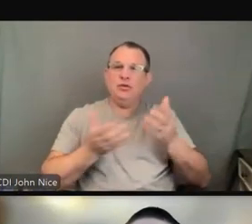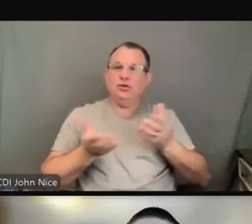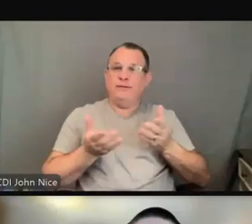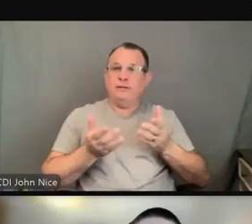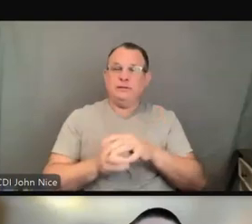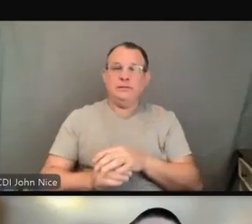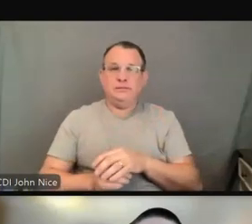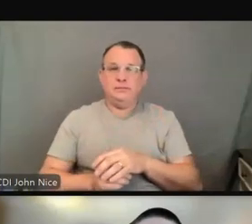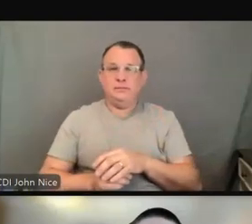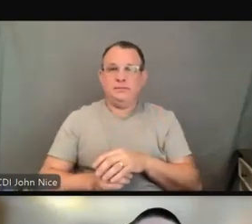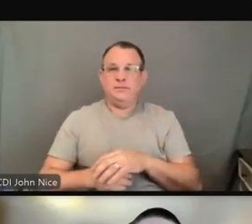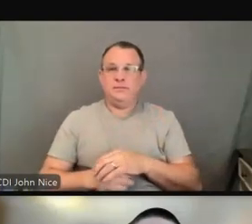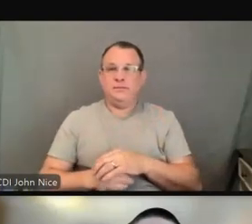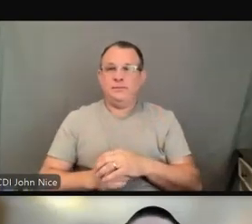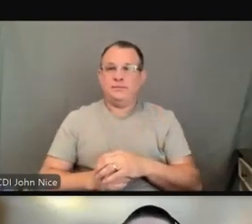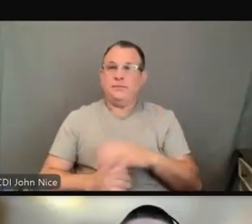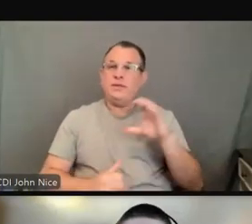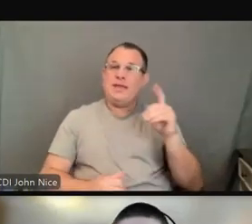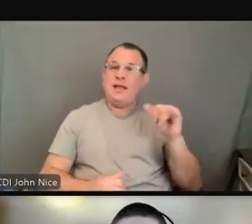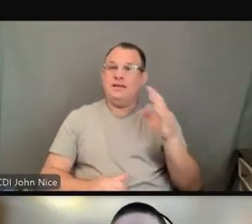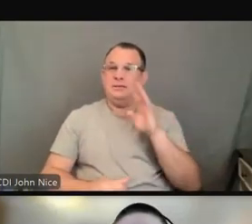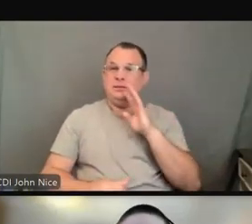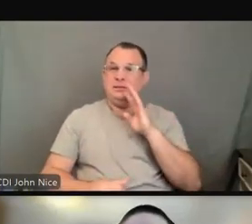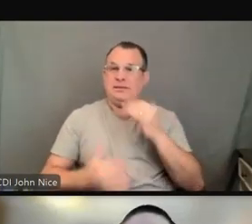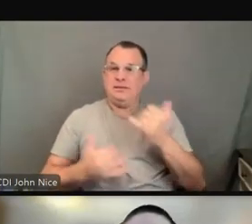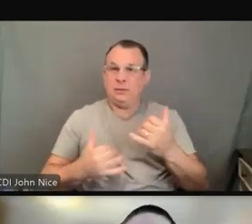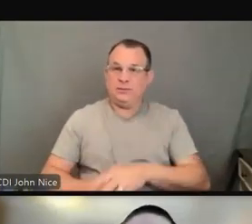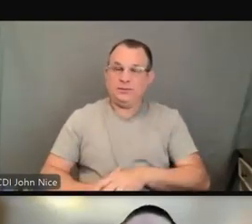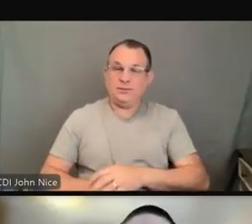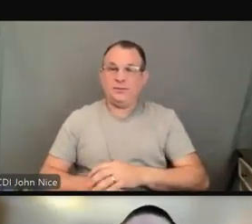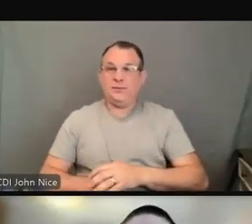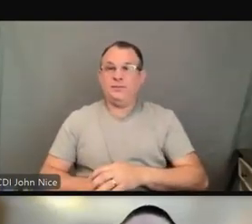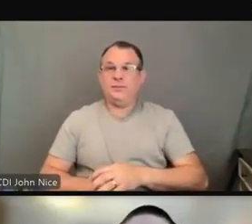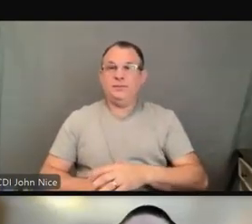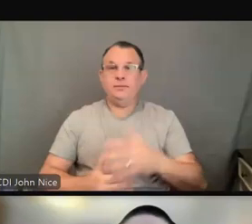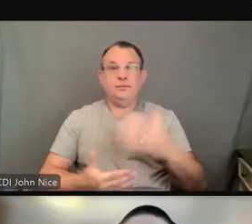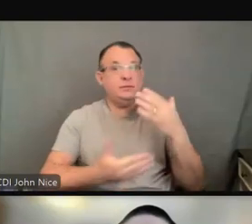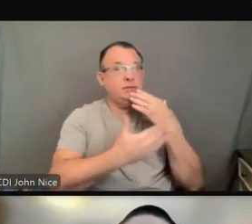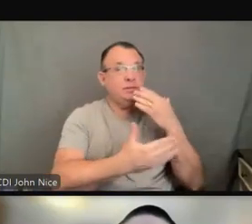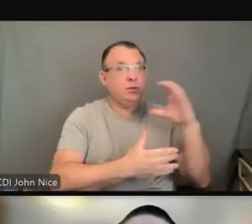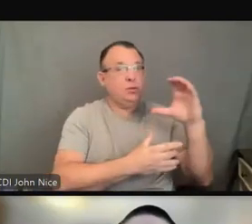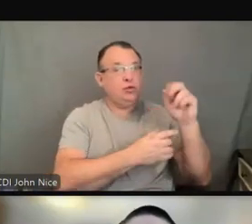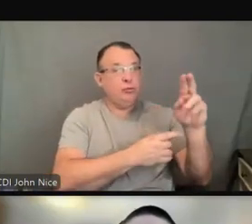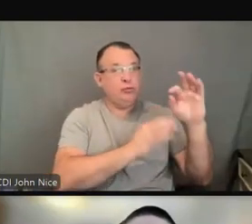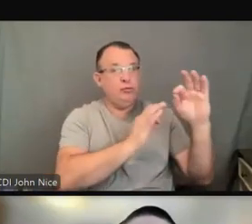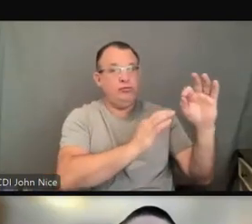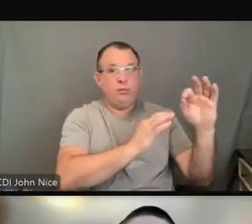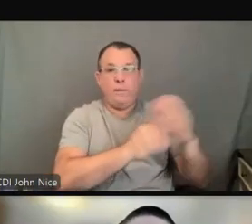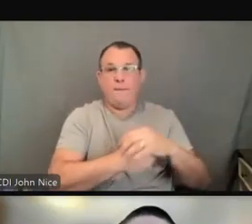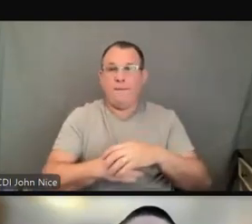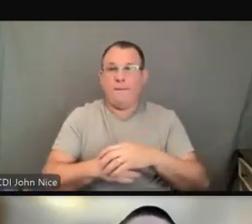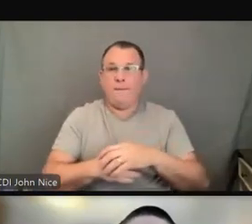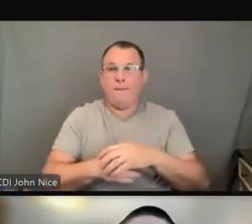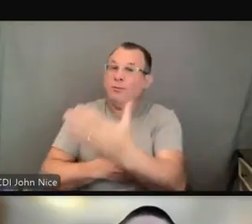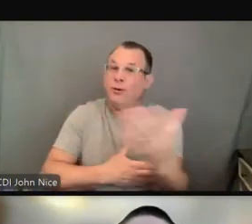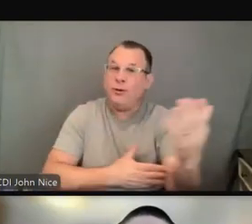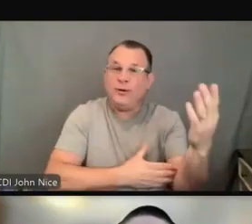Thank you, Cooper. Good morning, everyone. I want to start by saying the first screen we're going to look at here is talking